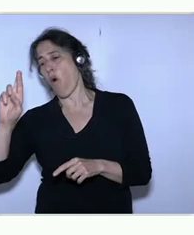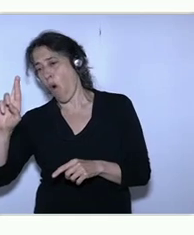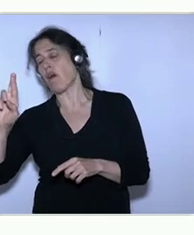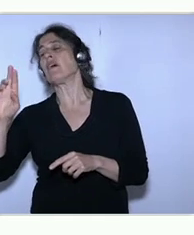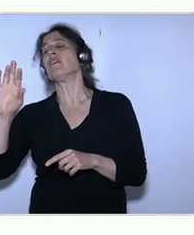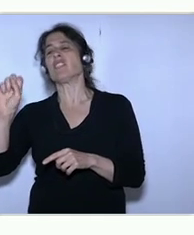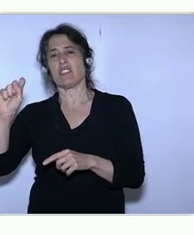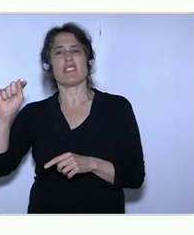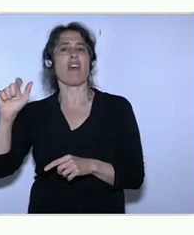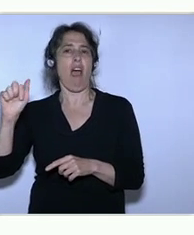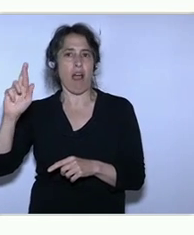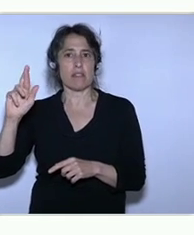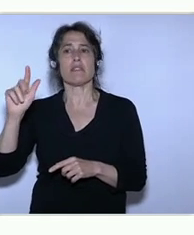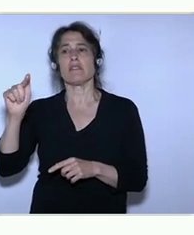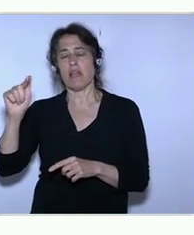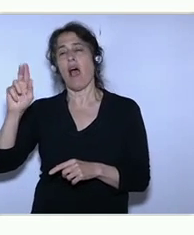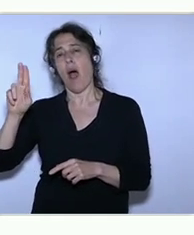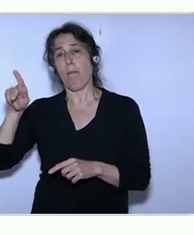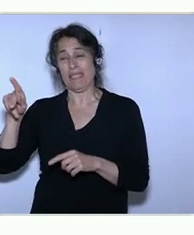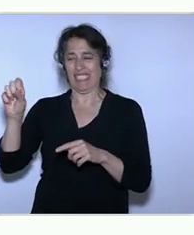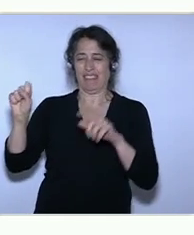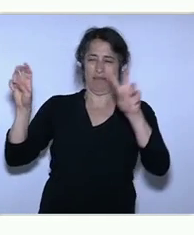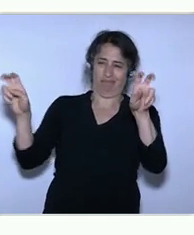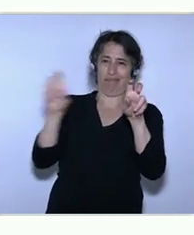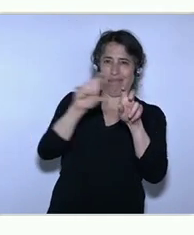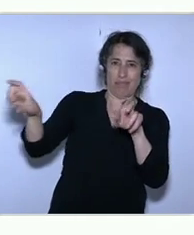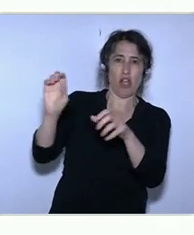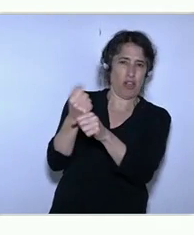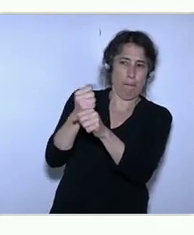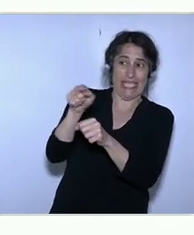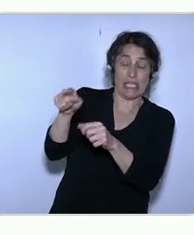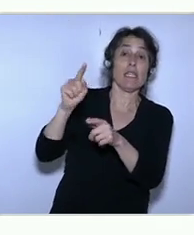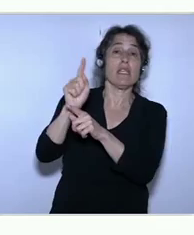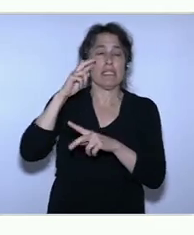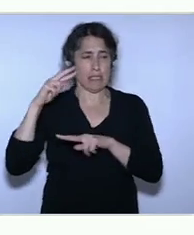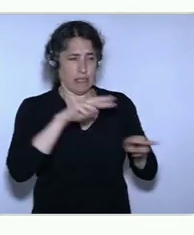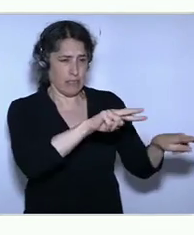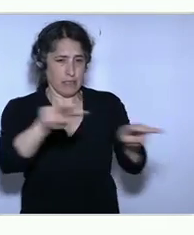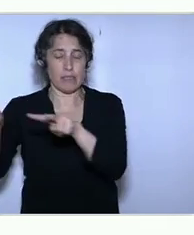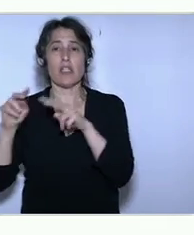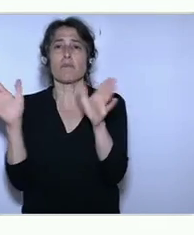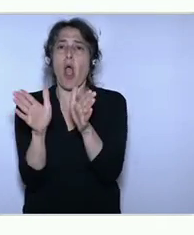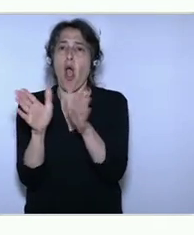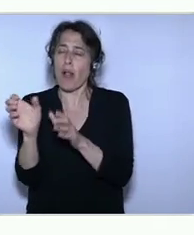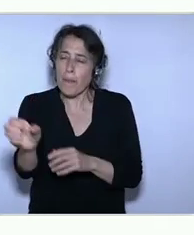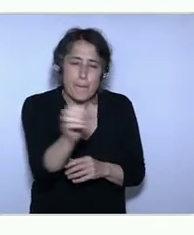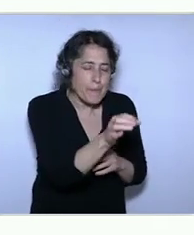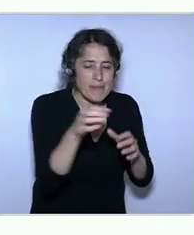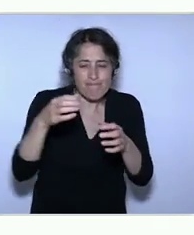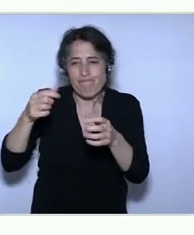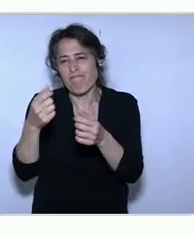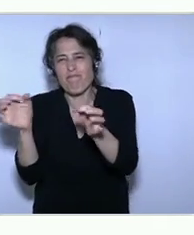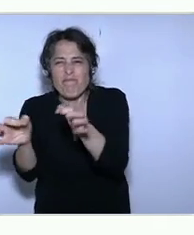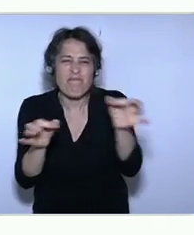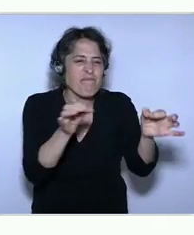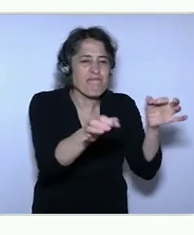struggle with the most. So making it really simple to hire small numbers of people. We're not talking here about large corporations where obviously the